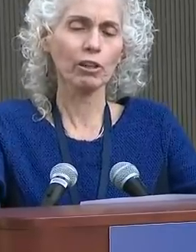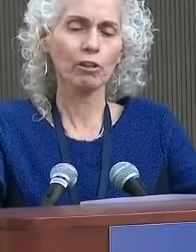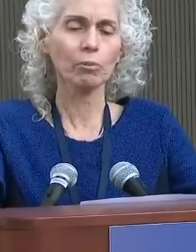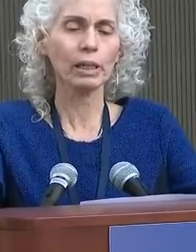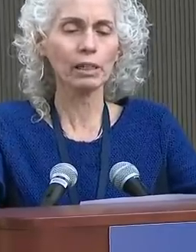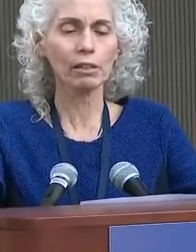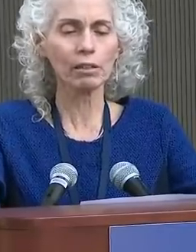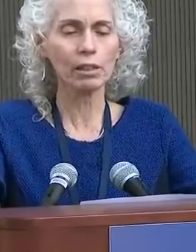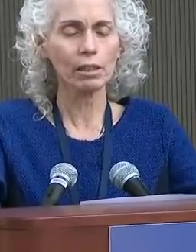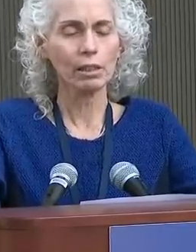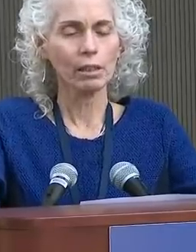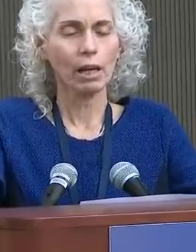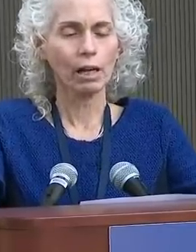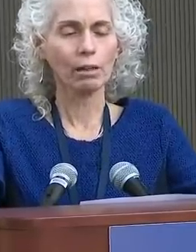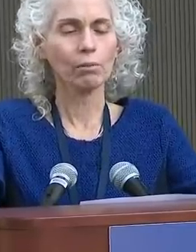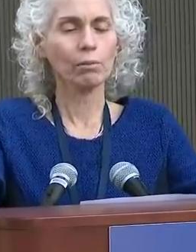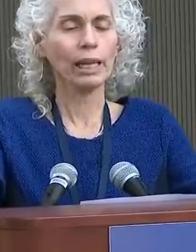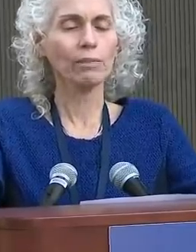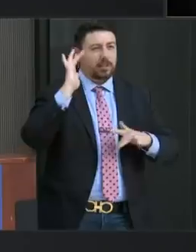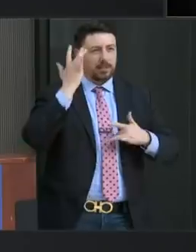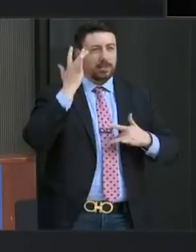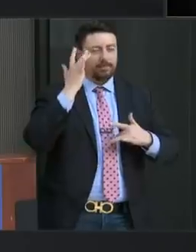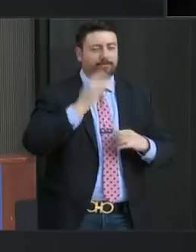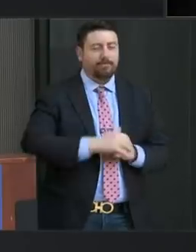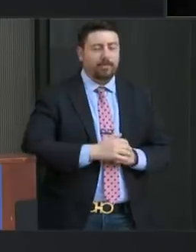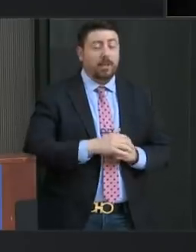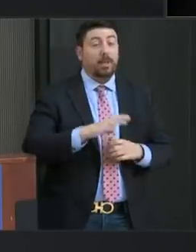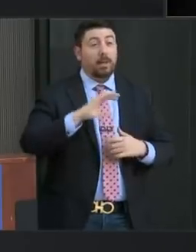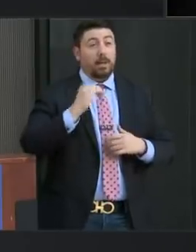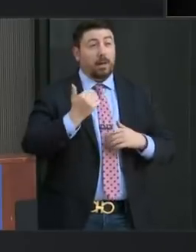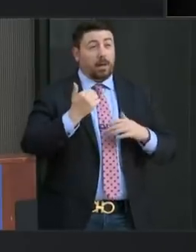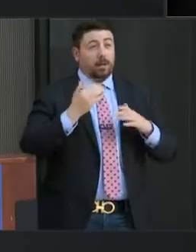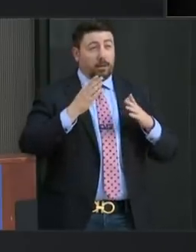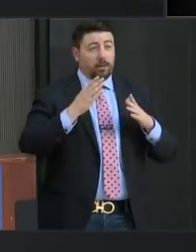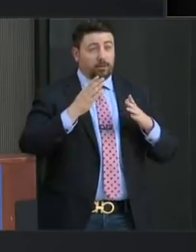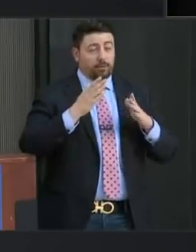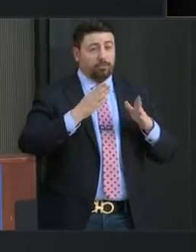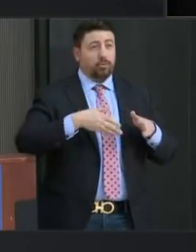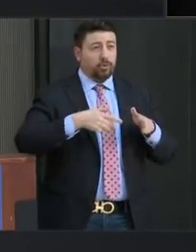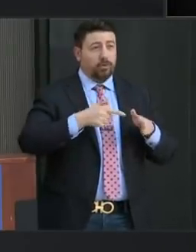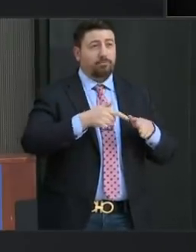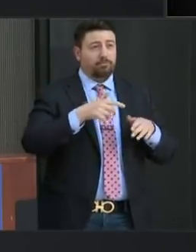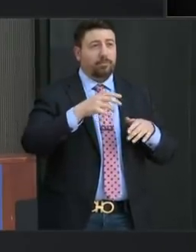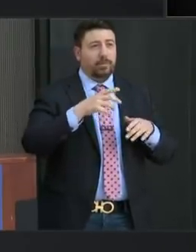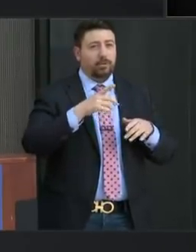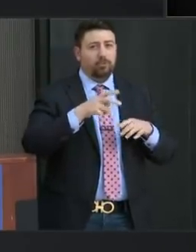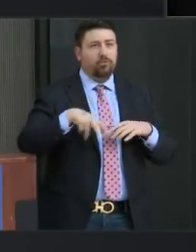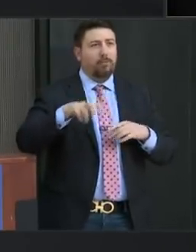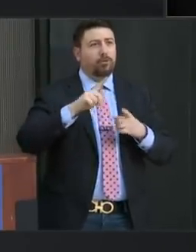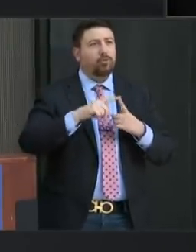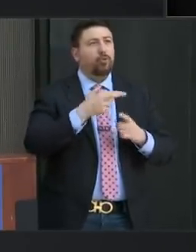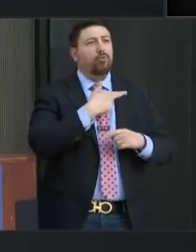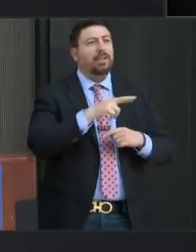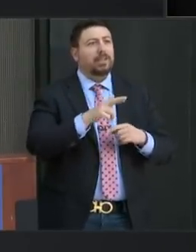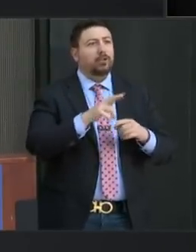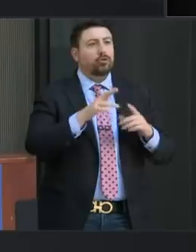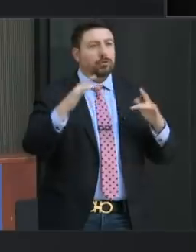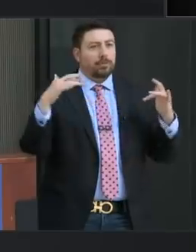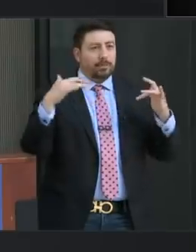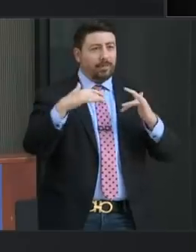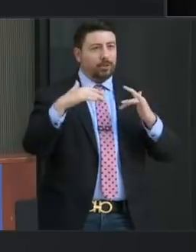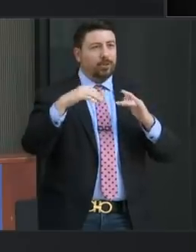returned home ill. We have one resident who traveled to a religious conference in another state